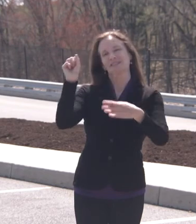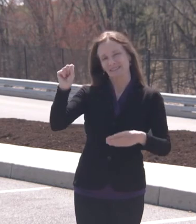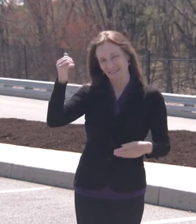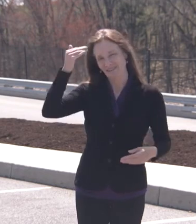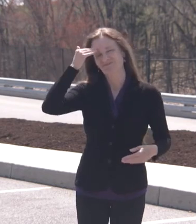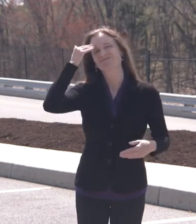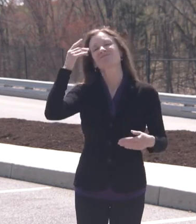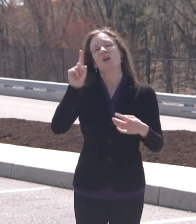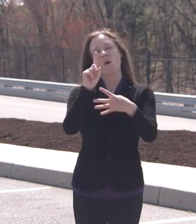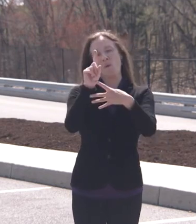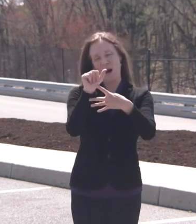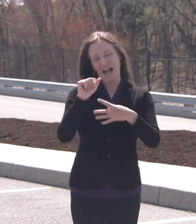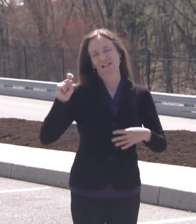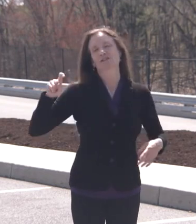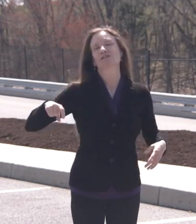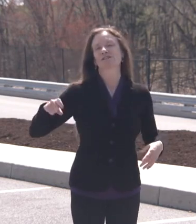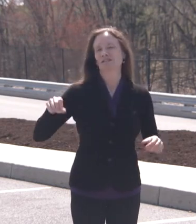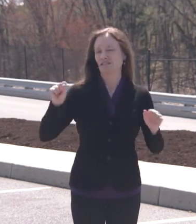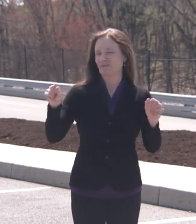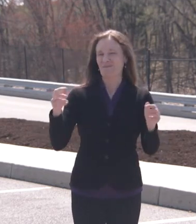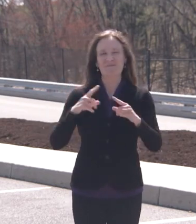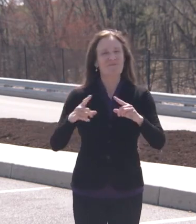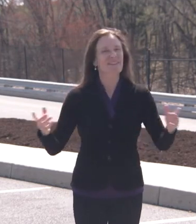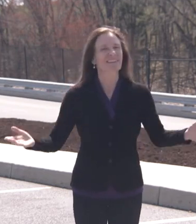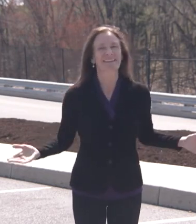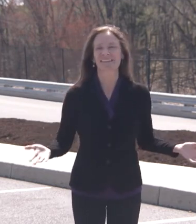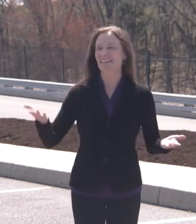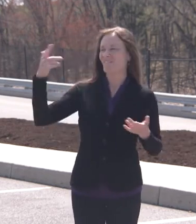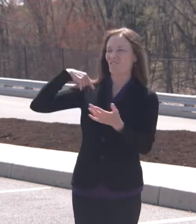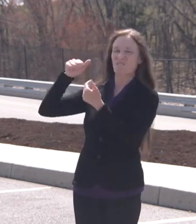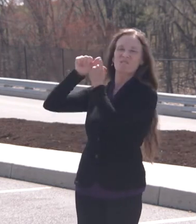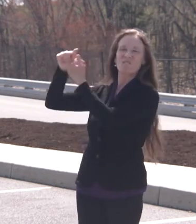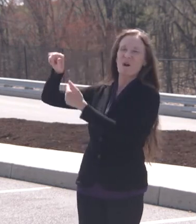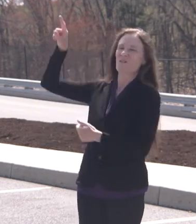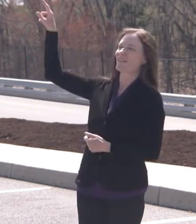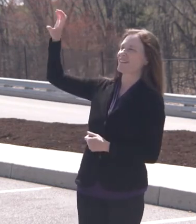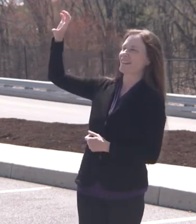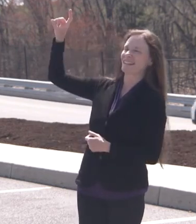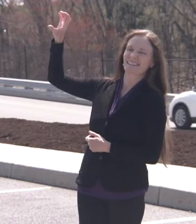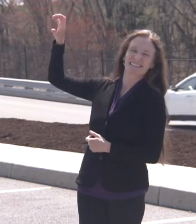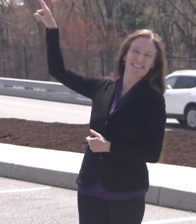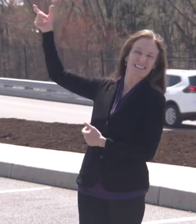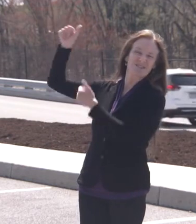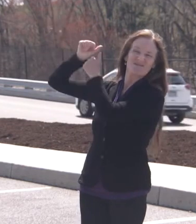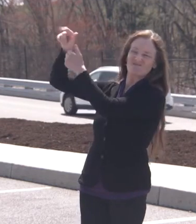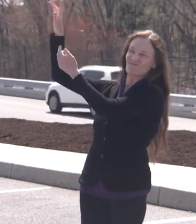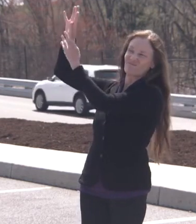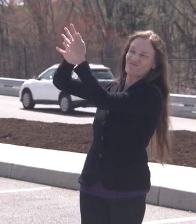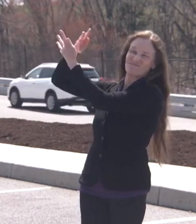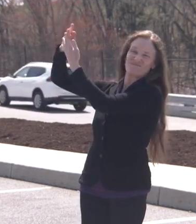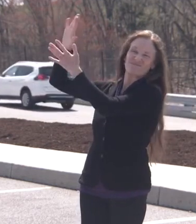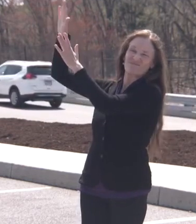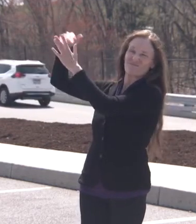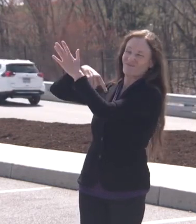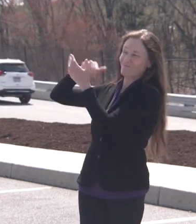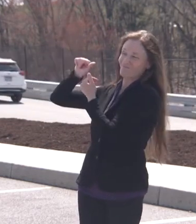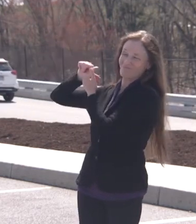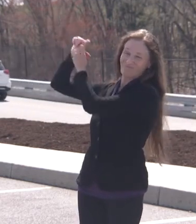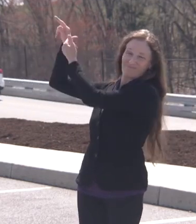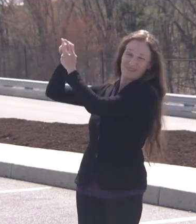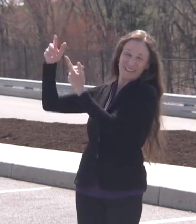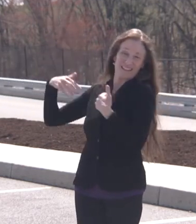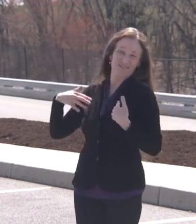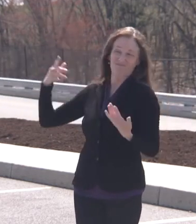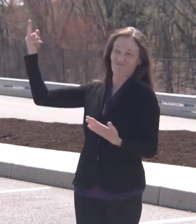categories that came out of the CDC were done for some reason. followed those those guidelines and